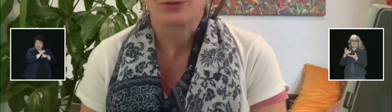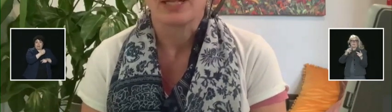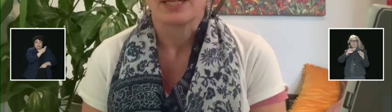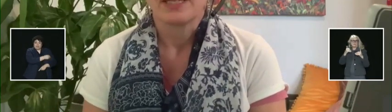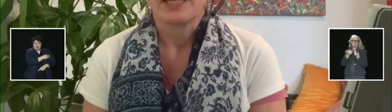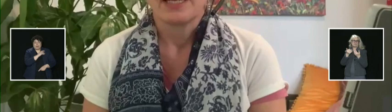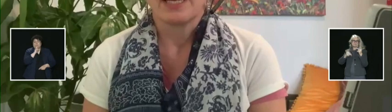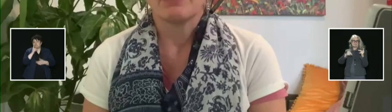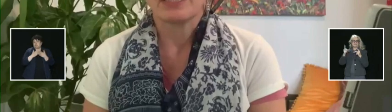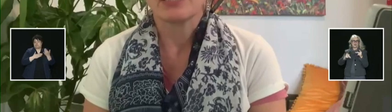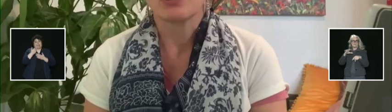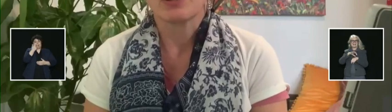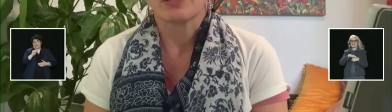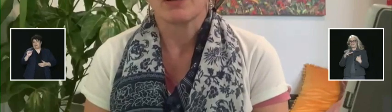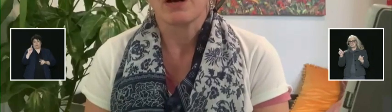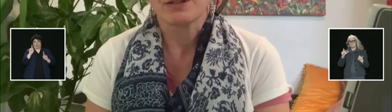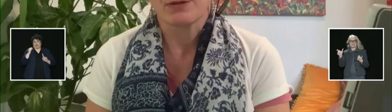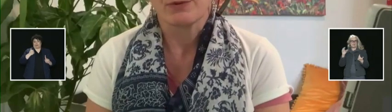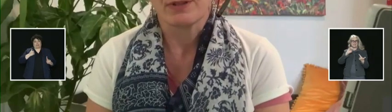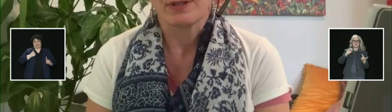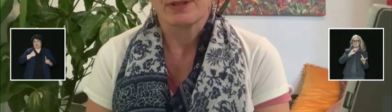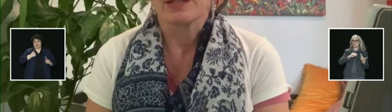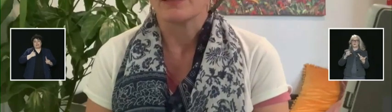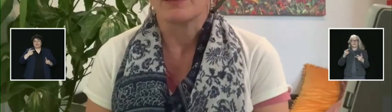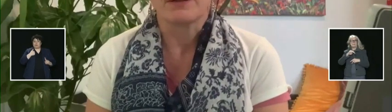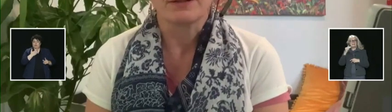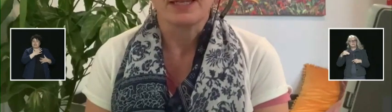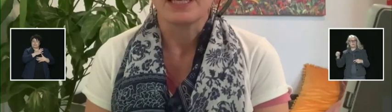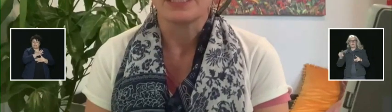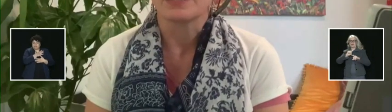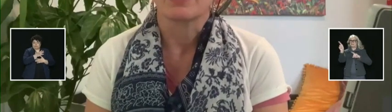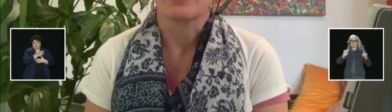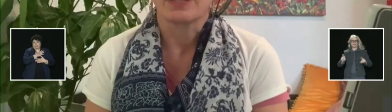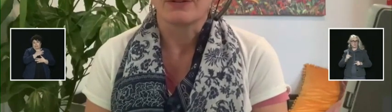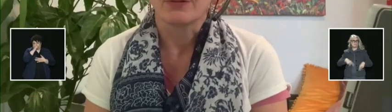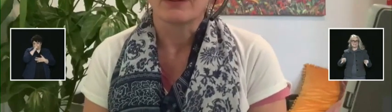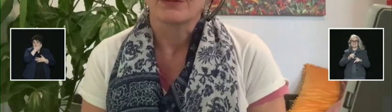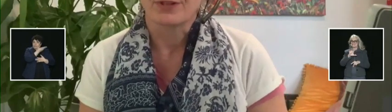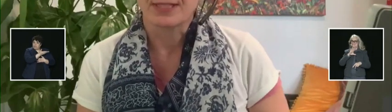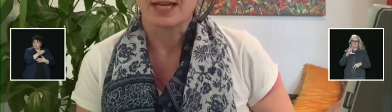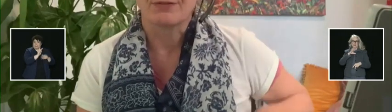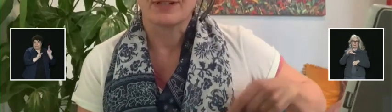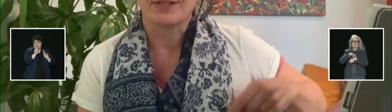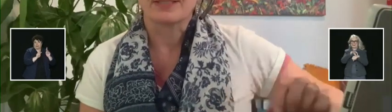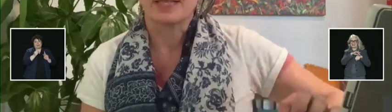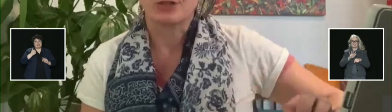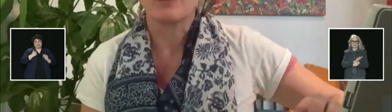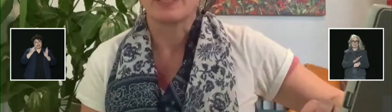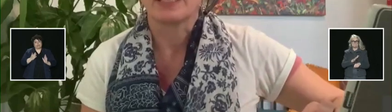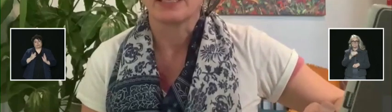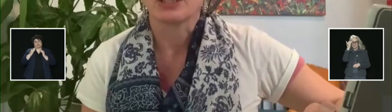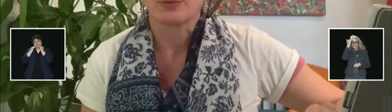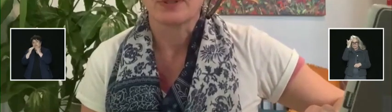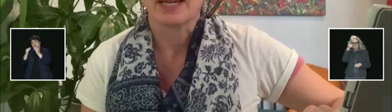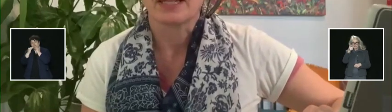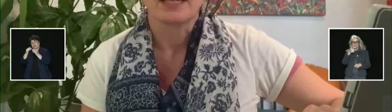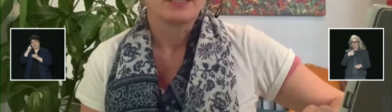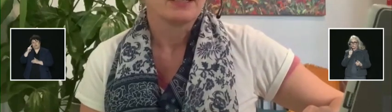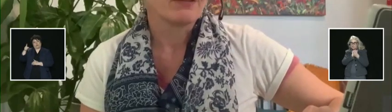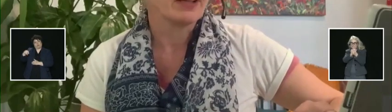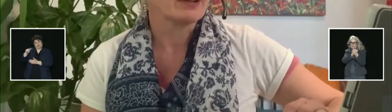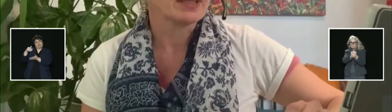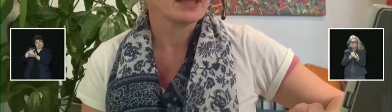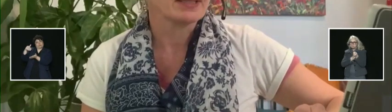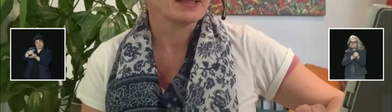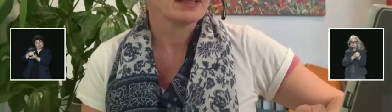indeed across the country. And please know that our hearts are with you and that all Canadians are grateful for the sacrifices that you're making to